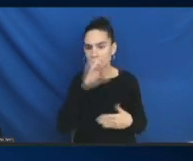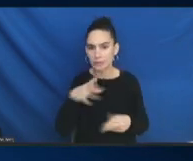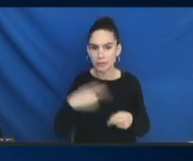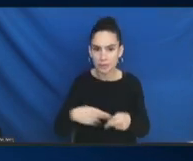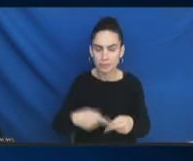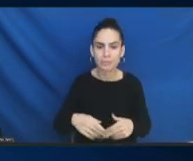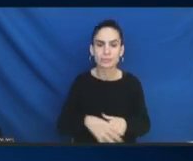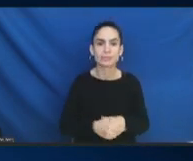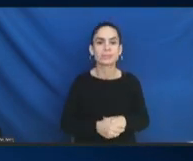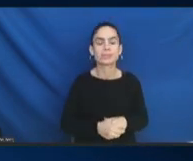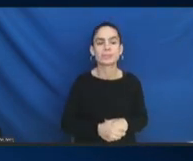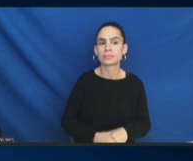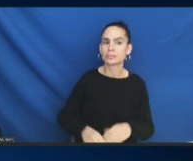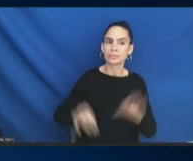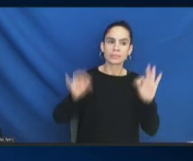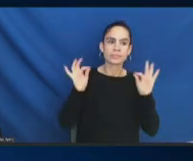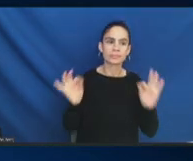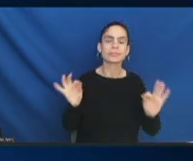Great. Yes.